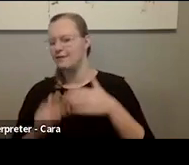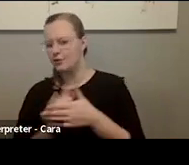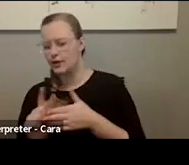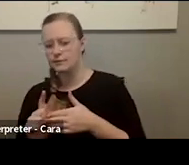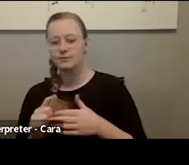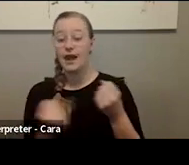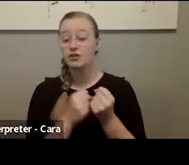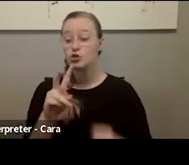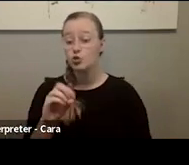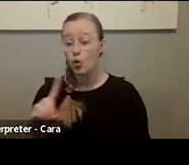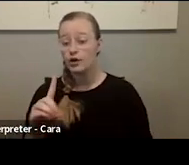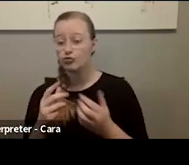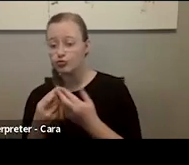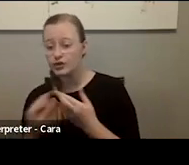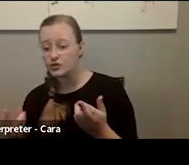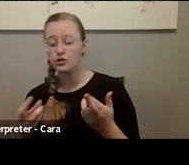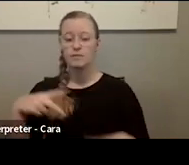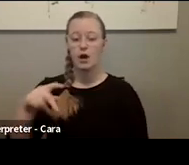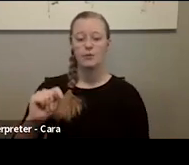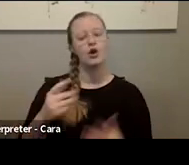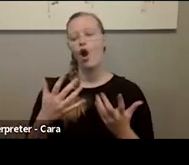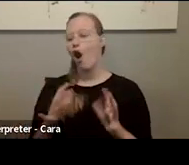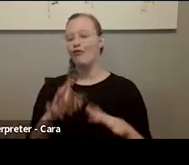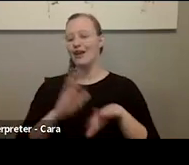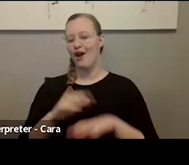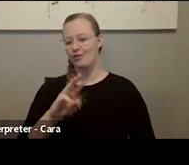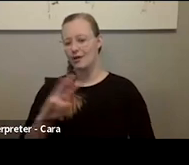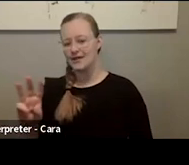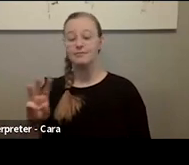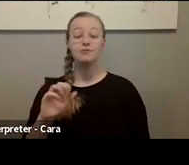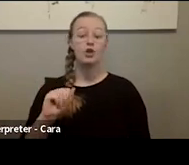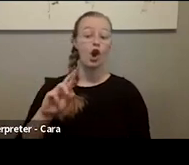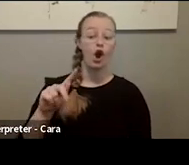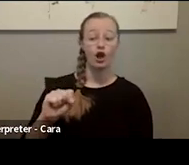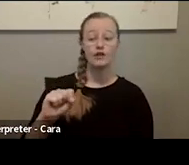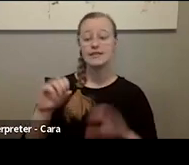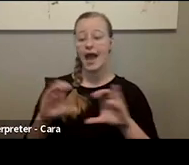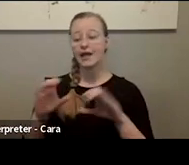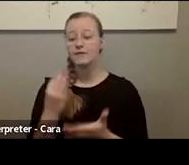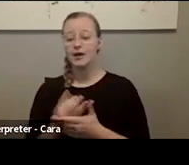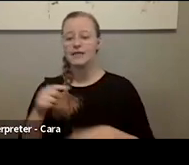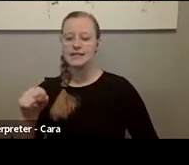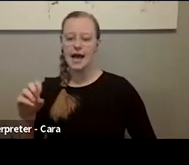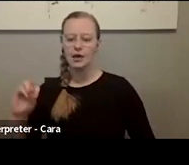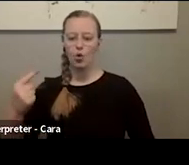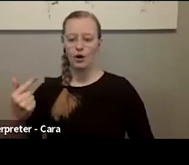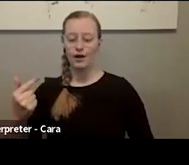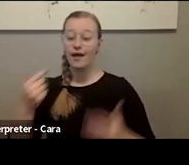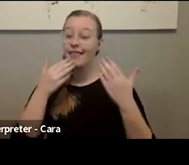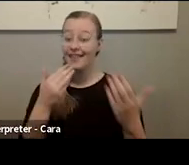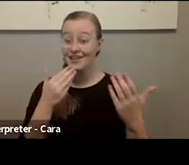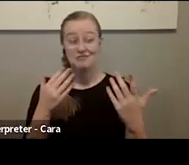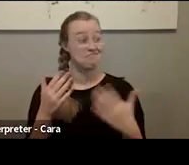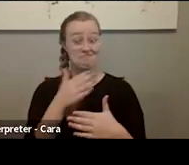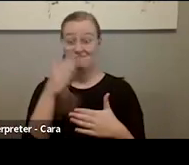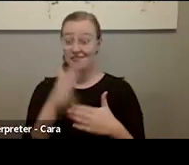and today's PowerPoint slides are already up on the web at artsactionfund.org. Thank you. And this concludes